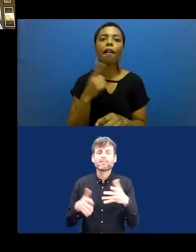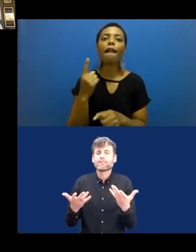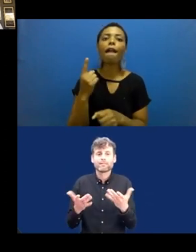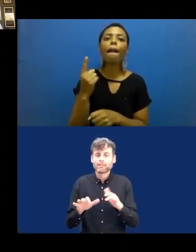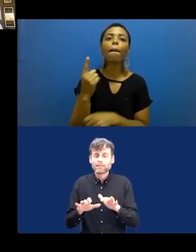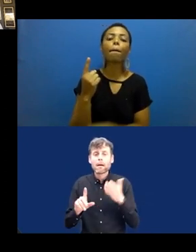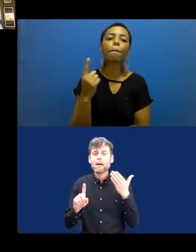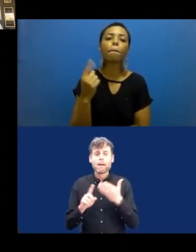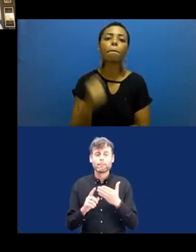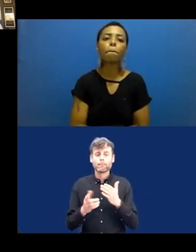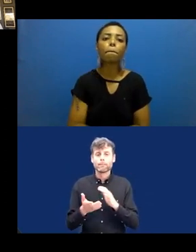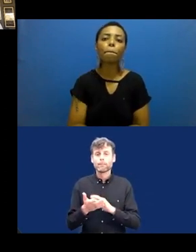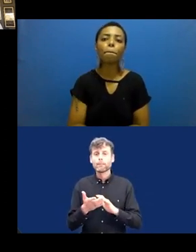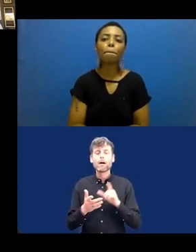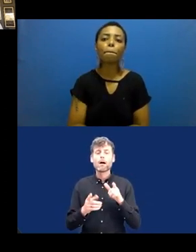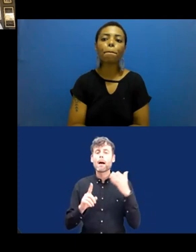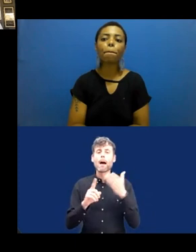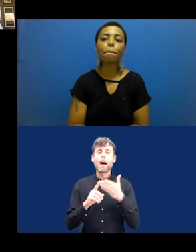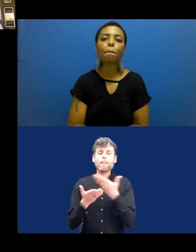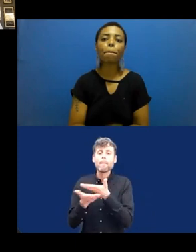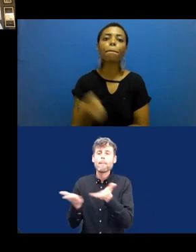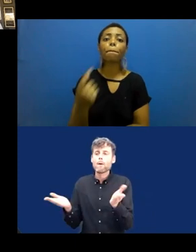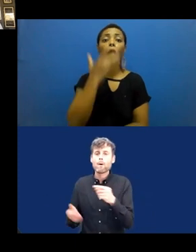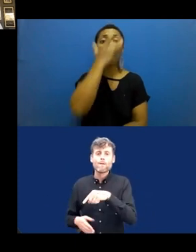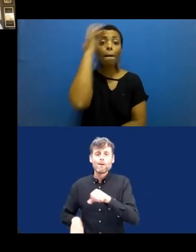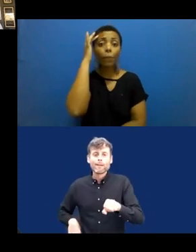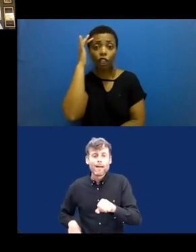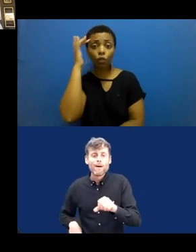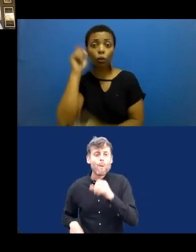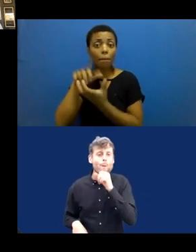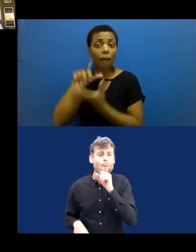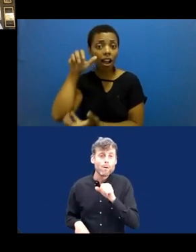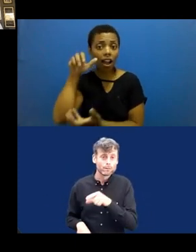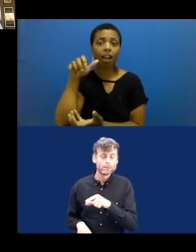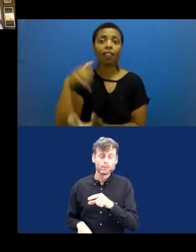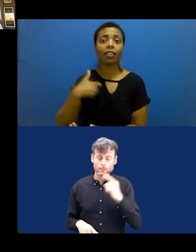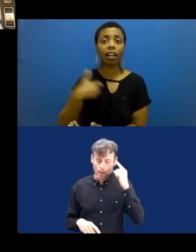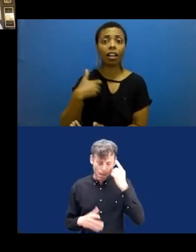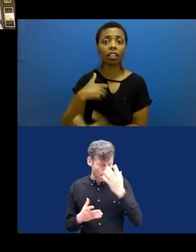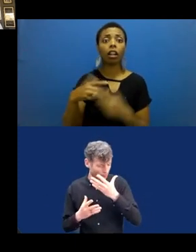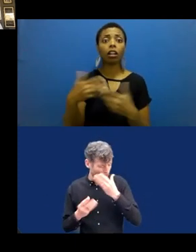elderly people. Electronic sticky notes for dementia care.